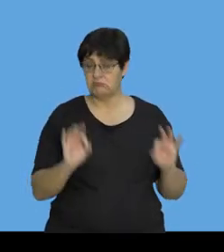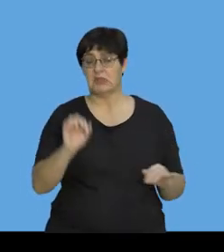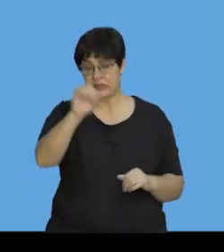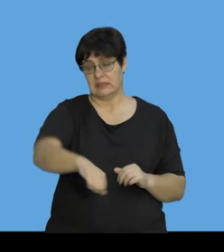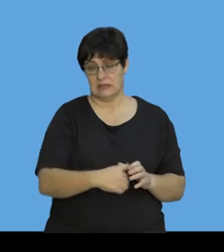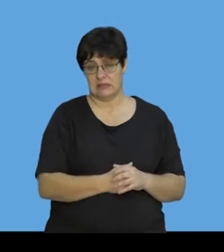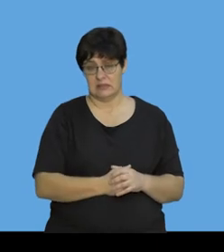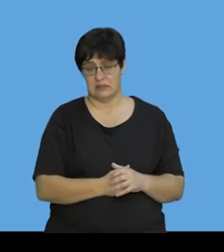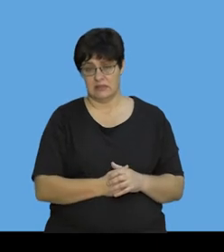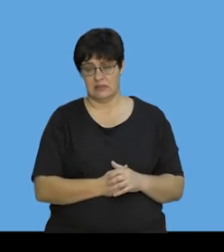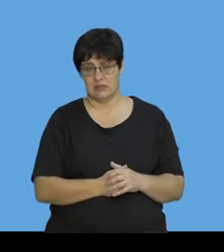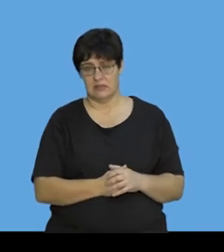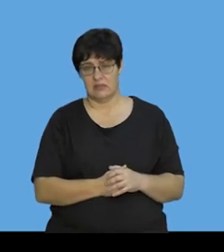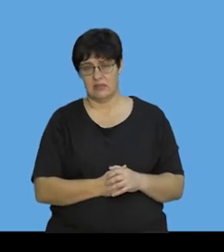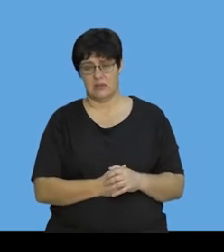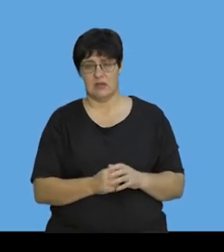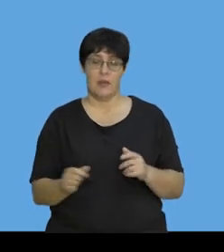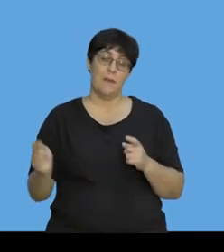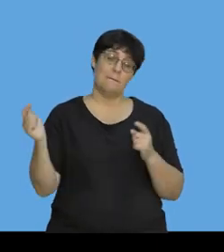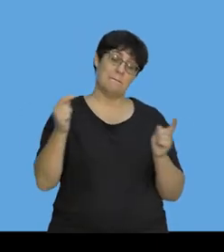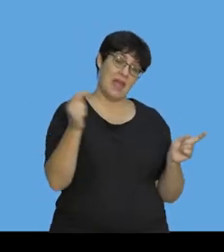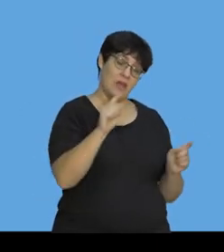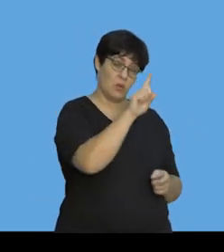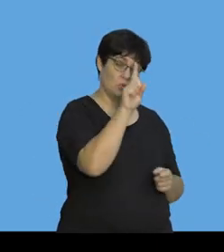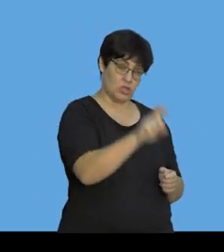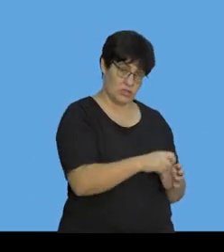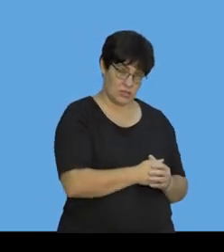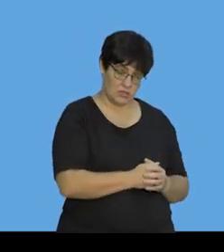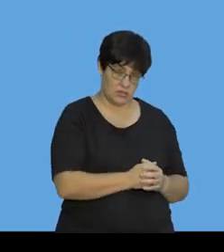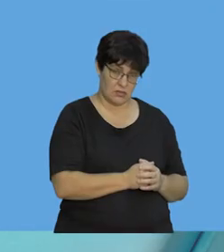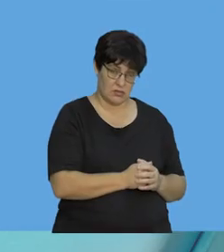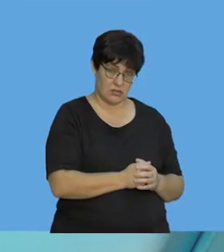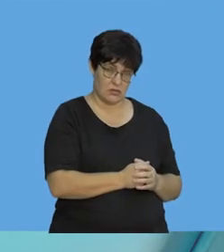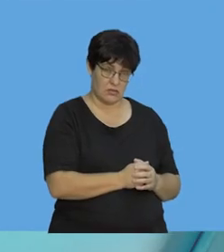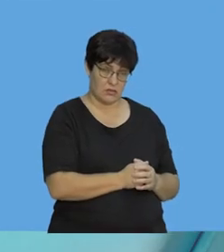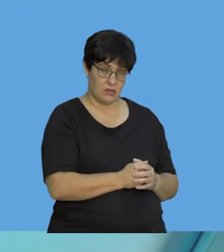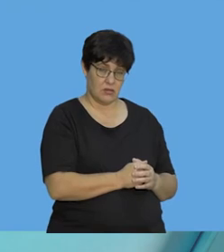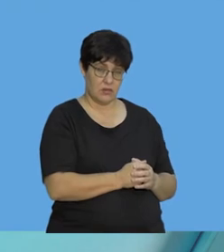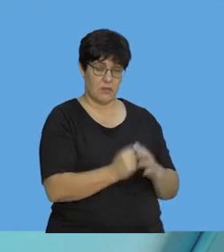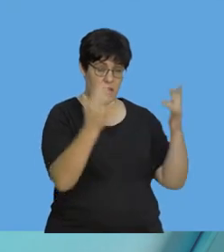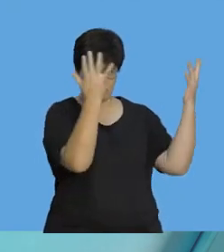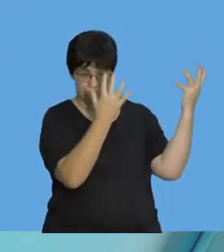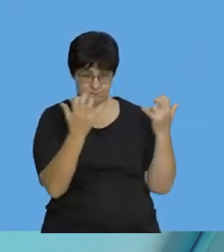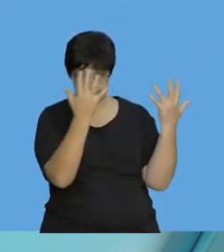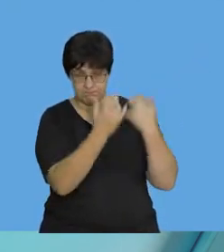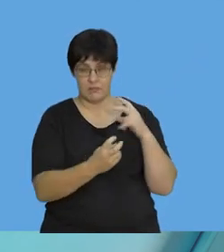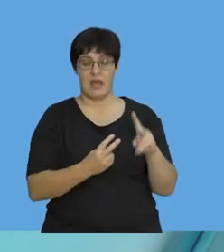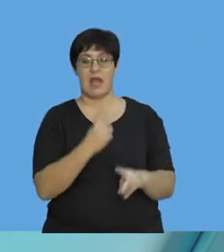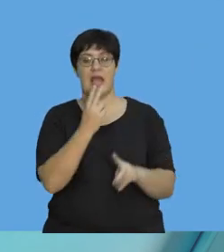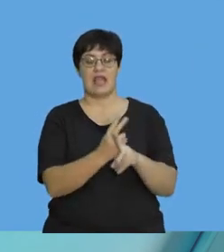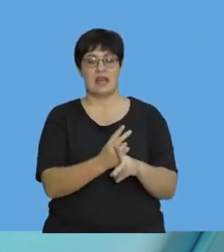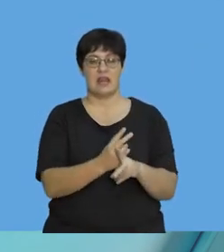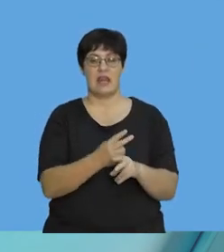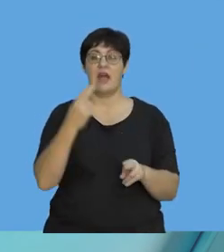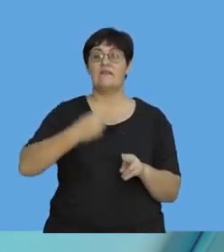Absolutely, they're supposed to be the same. If you go back to the question and you rework out